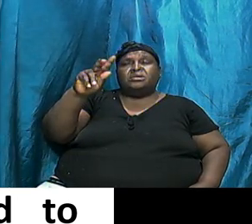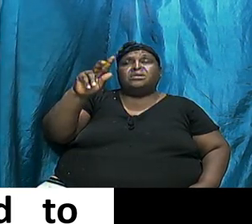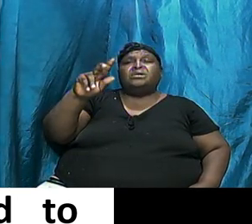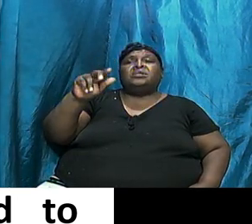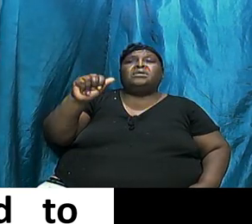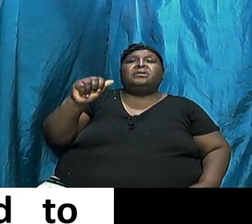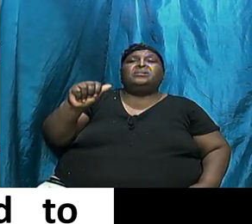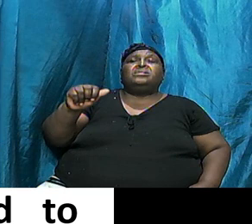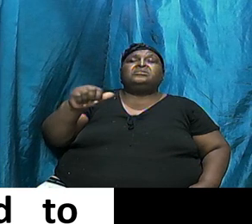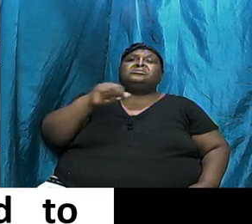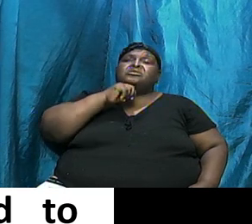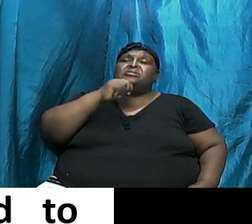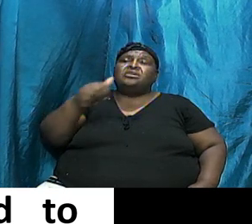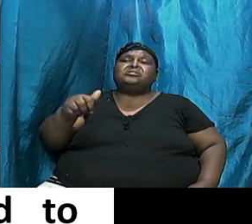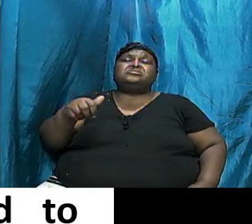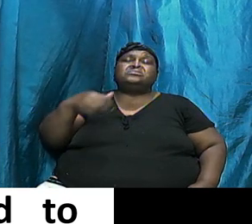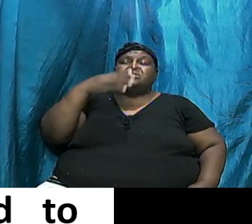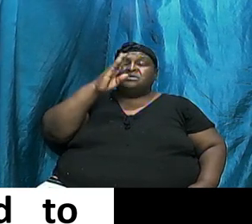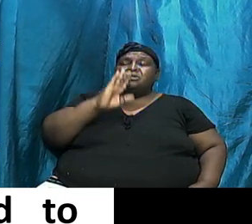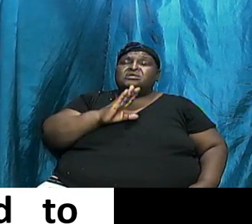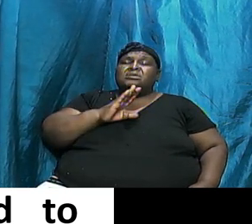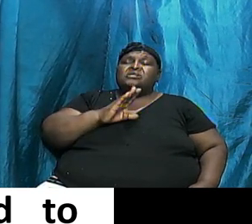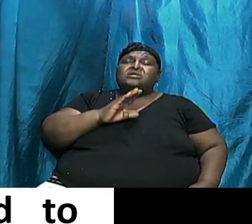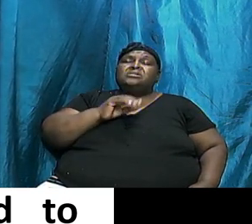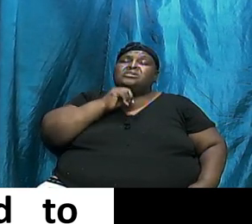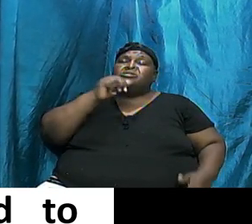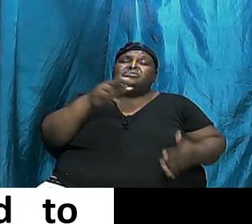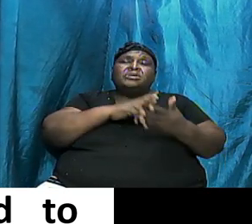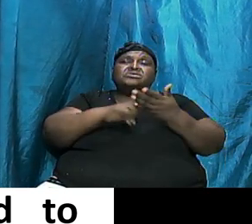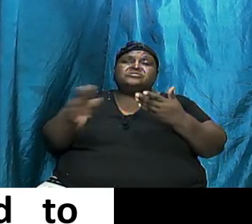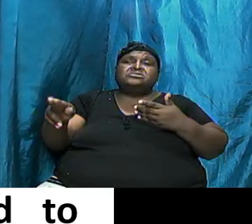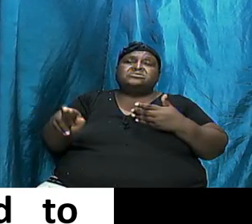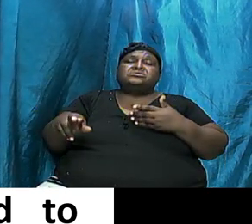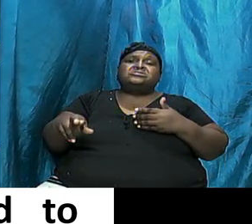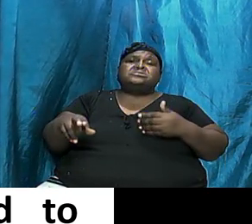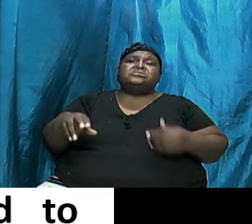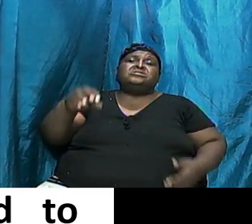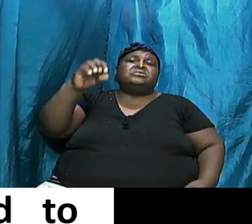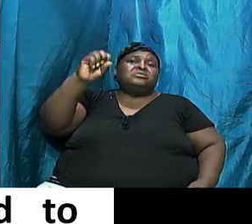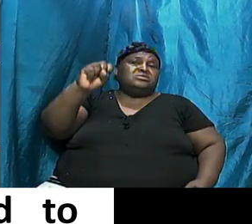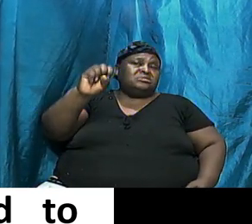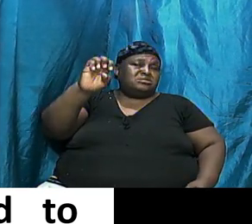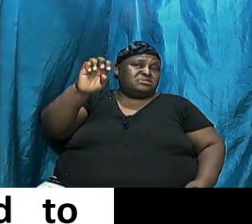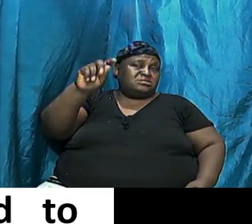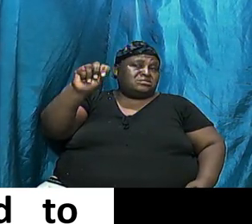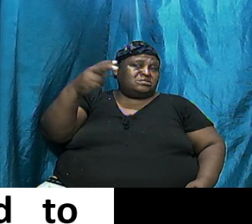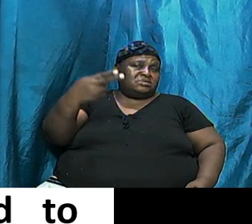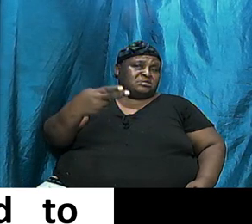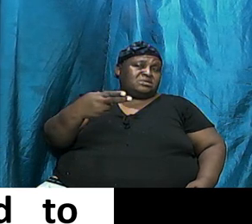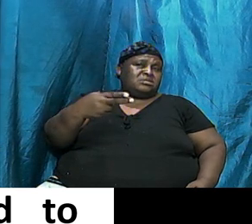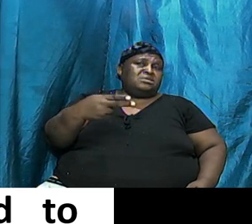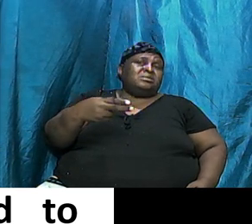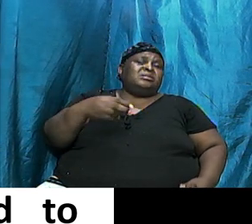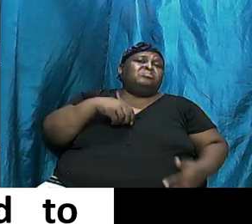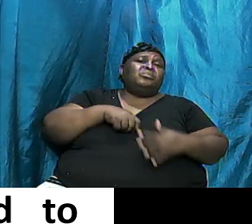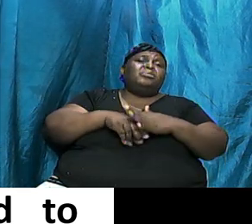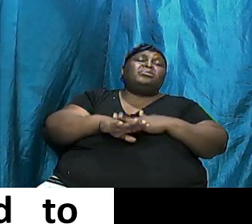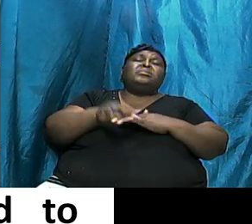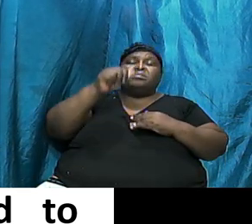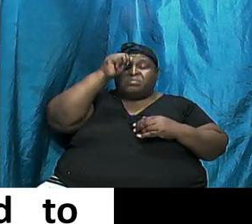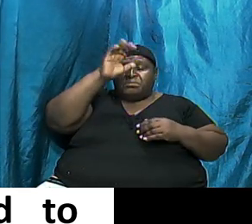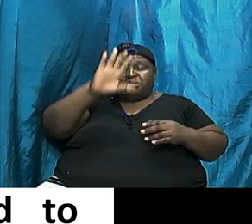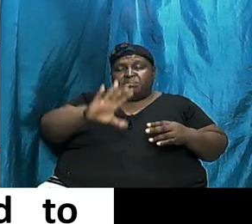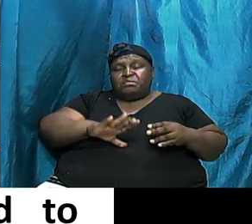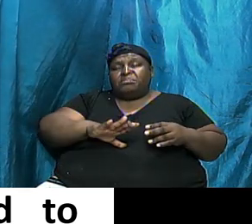Ungodly Unrighteous They Didn't Pursue God But When Seth Was Born Then The Bible Said Men